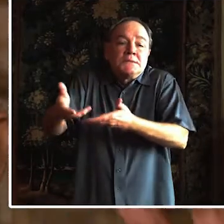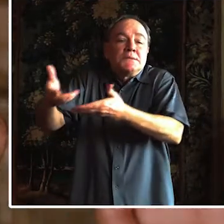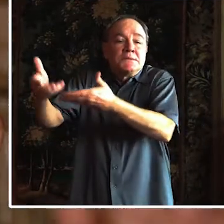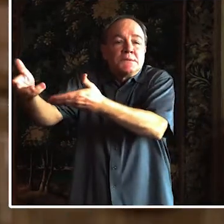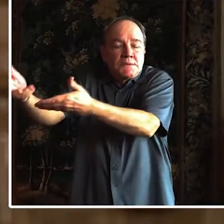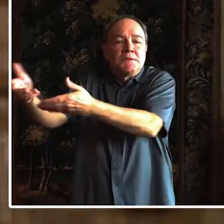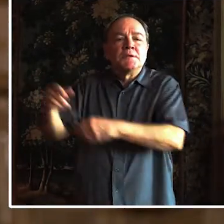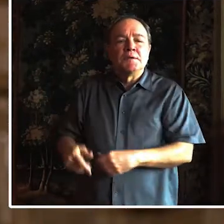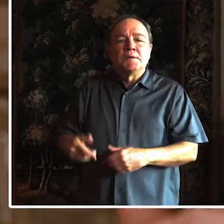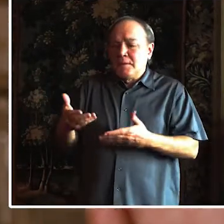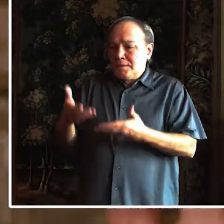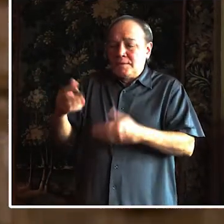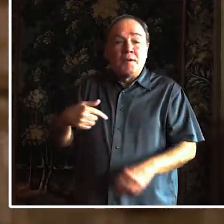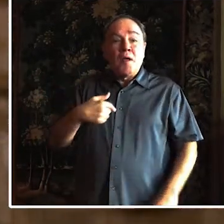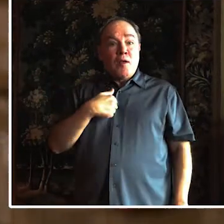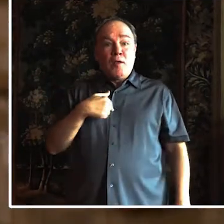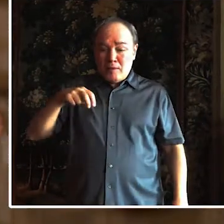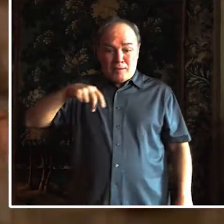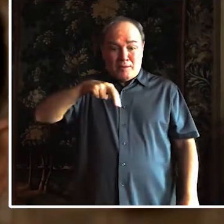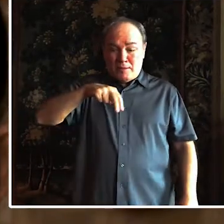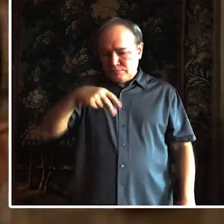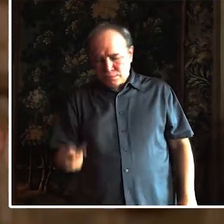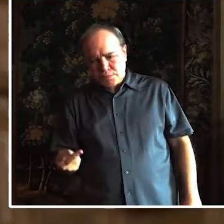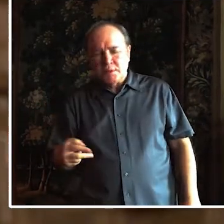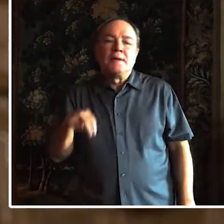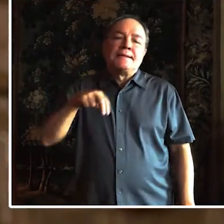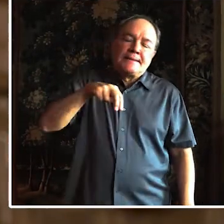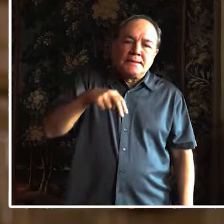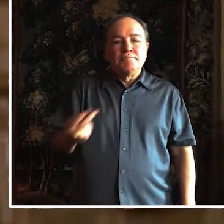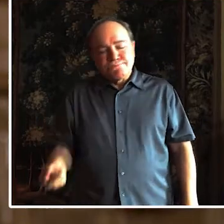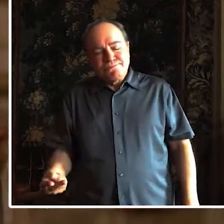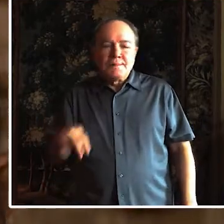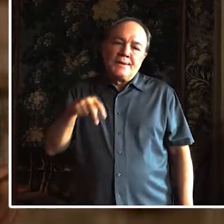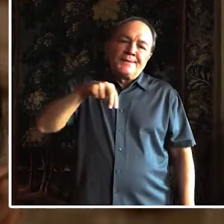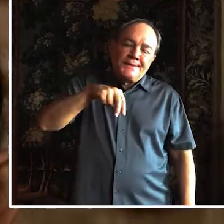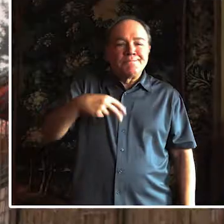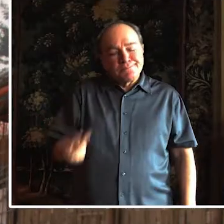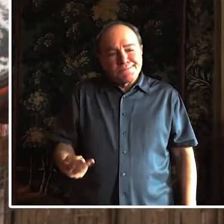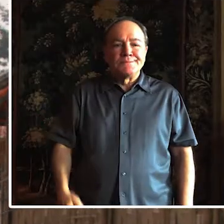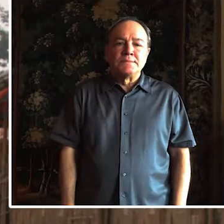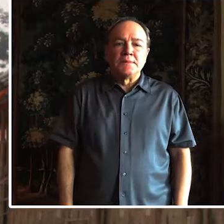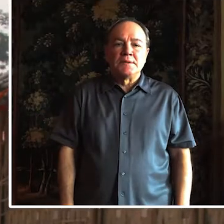him. On the way, I would sometimes fall. But I'd always get up again.